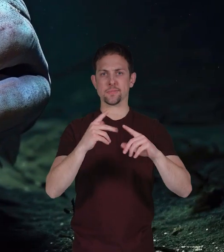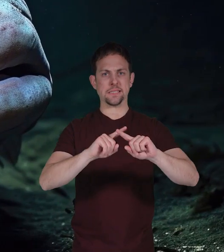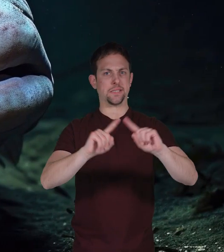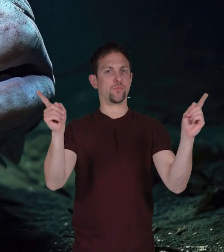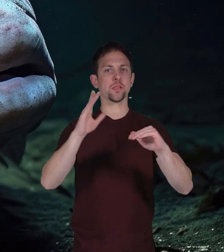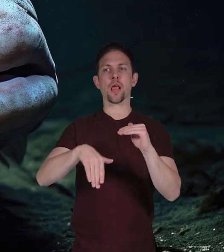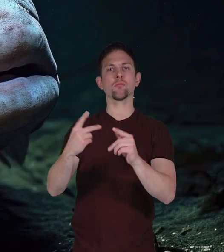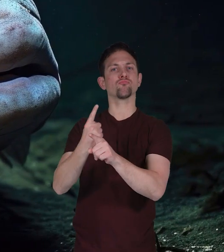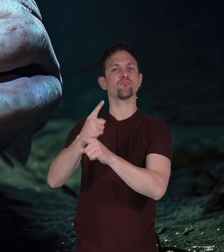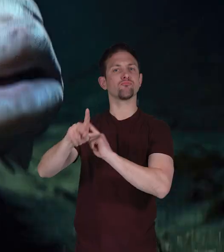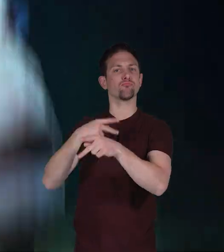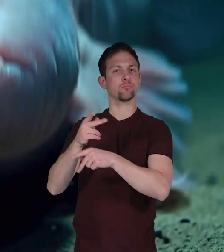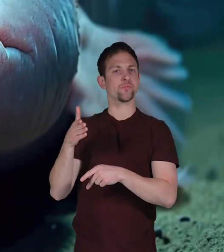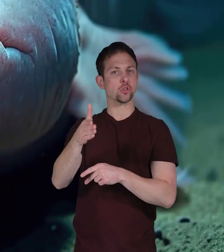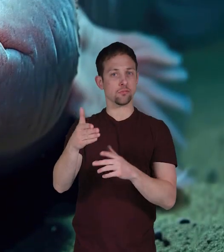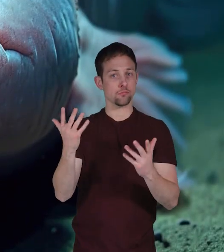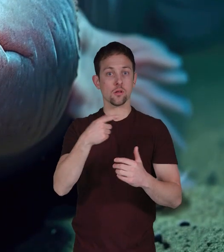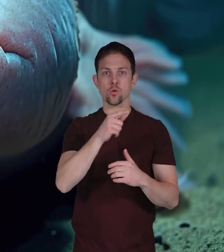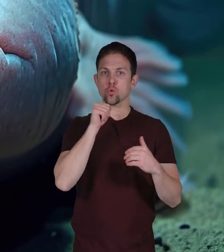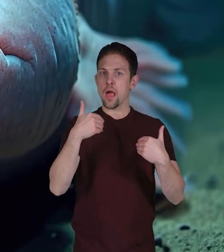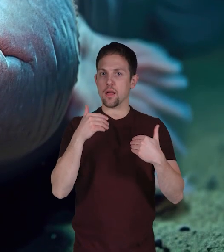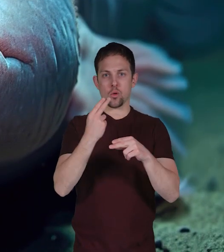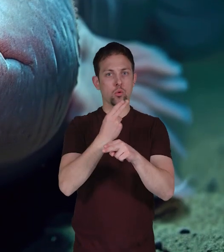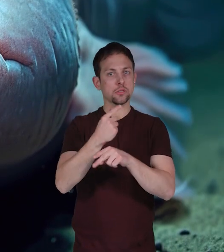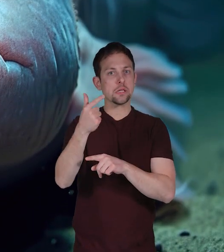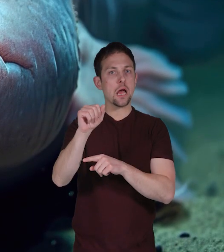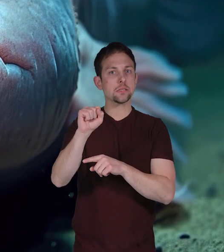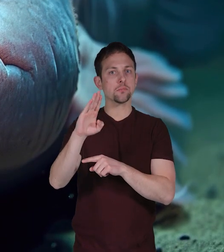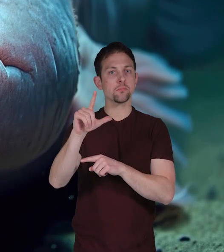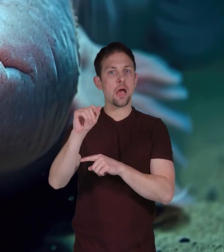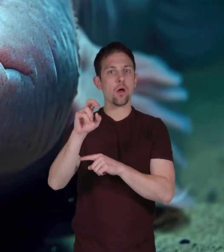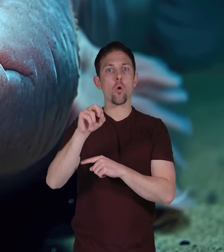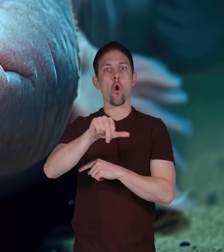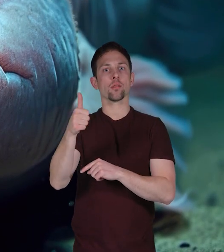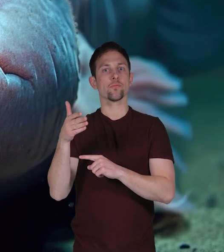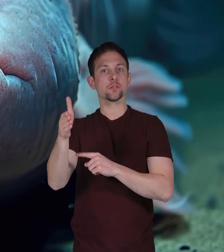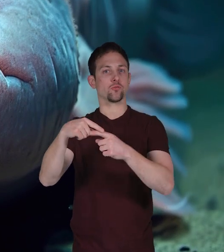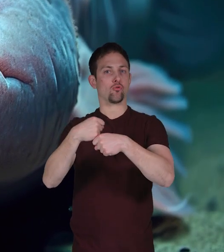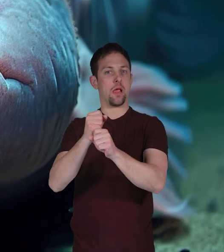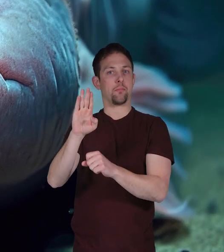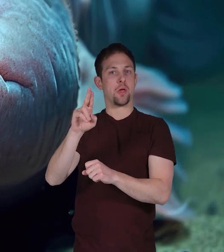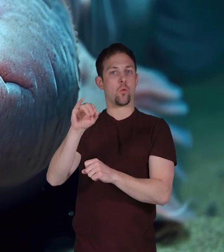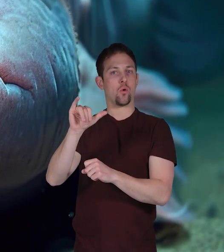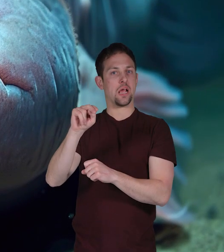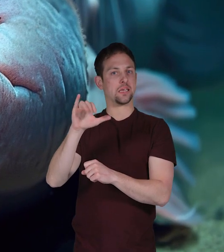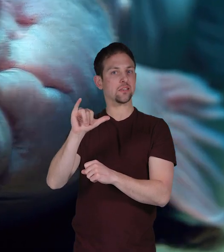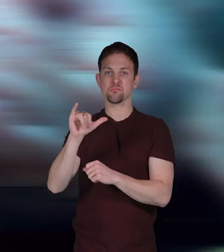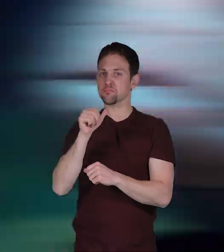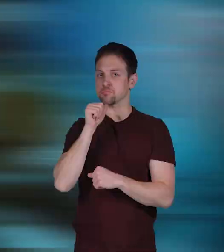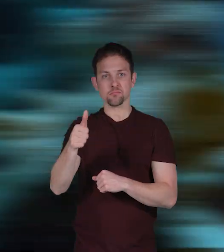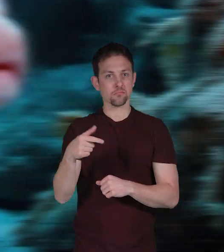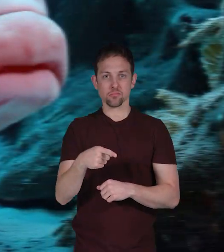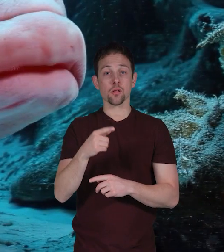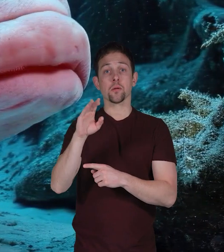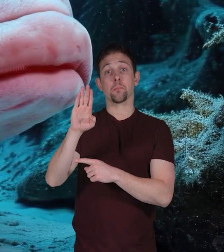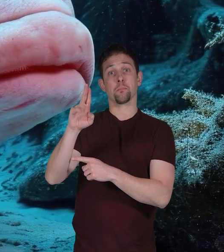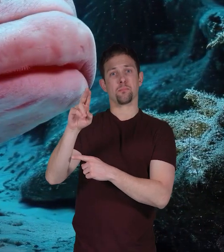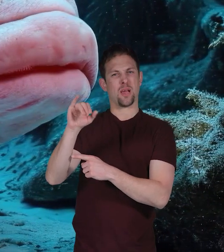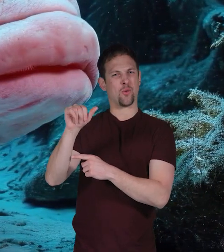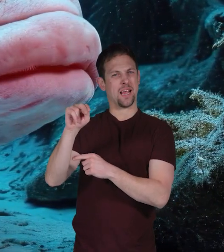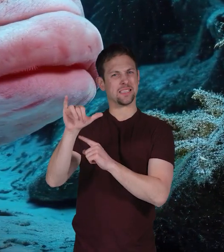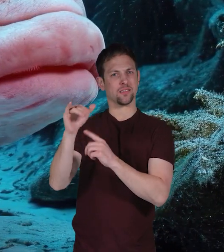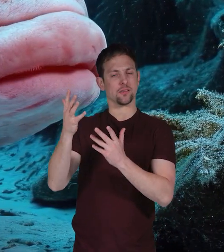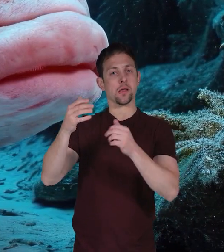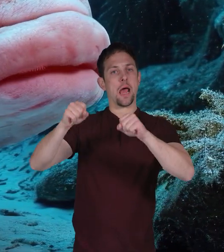different from your typical fish it does not use a gas bladder as other fish do to create buoyancy buoyancy